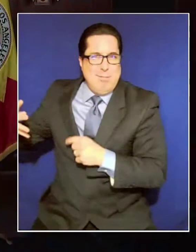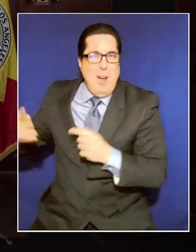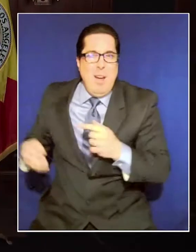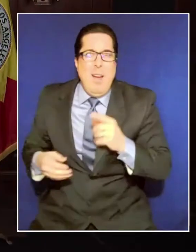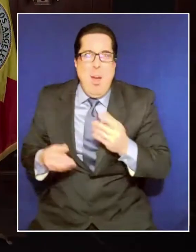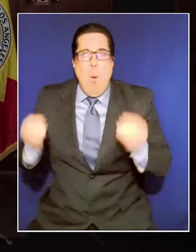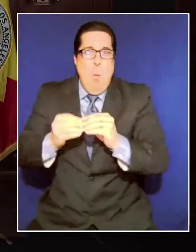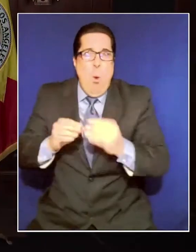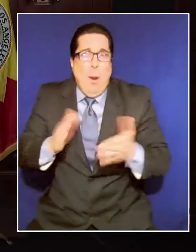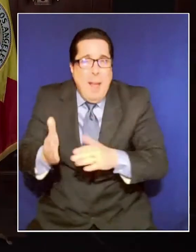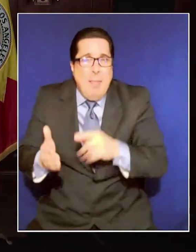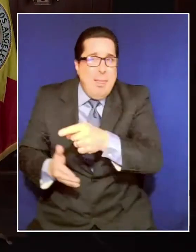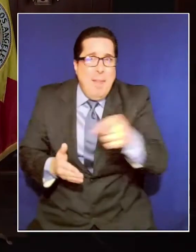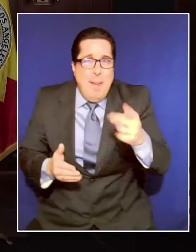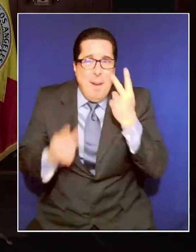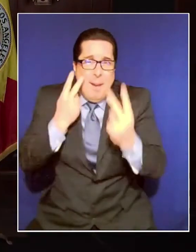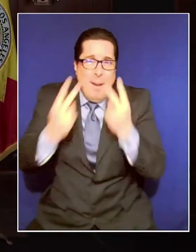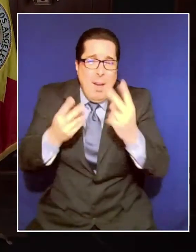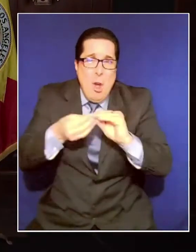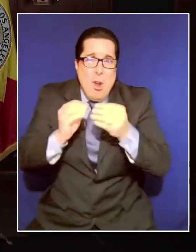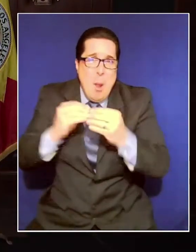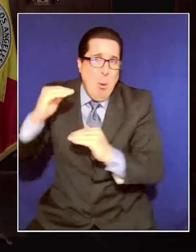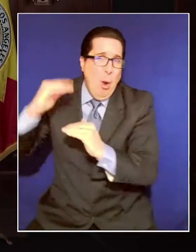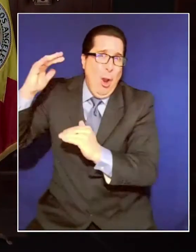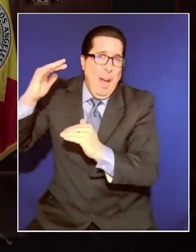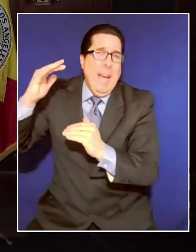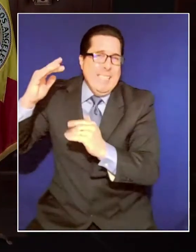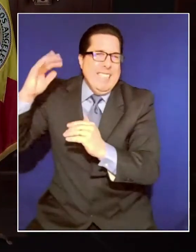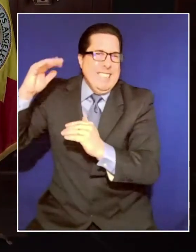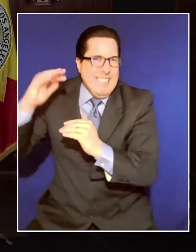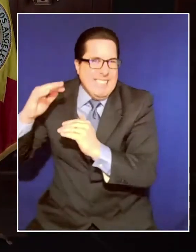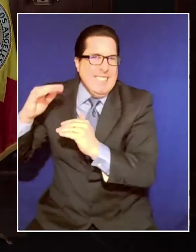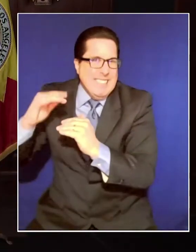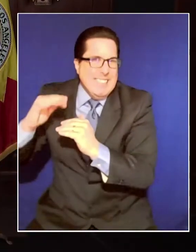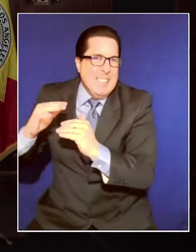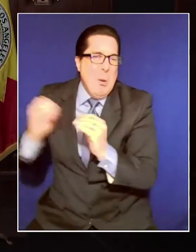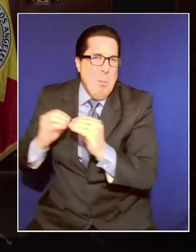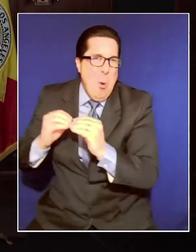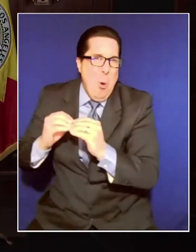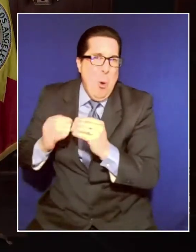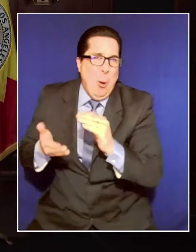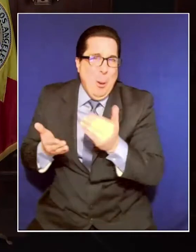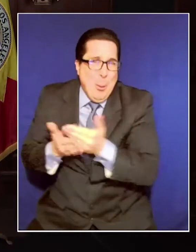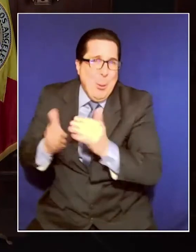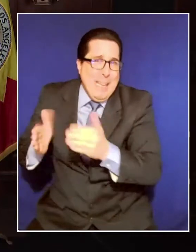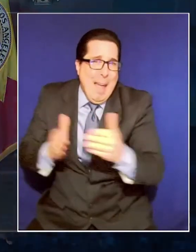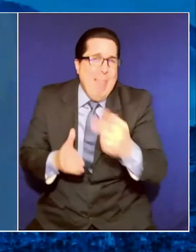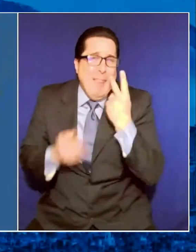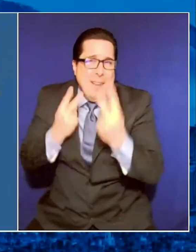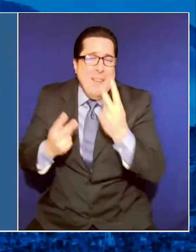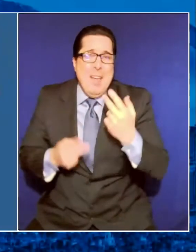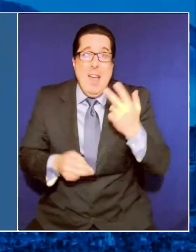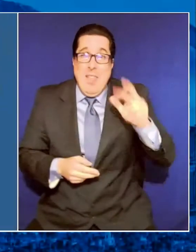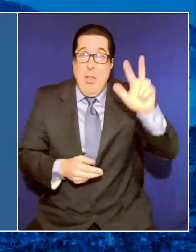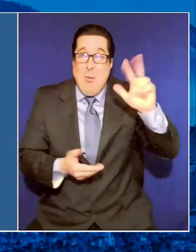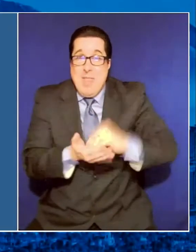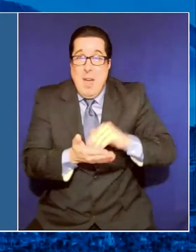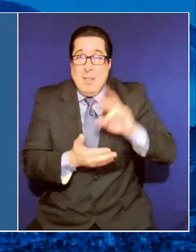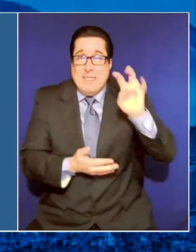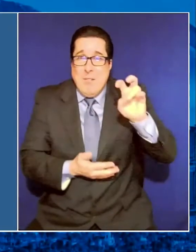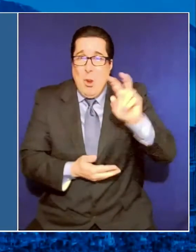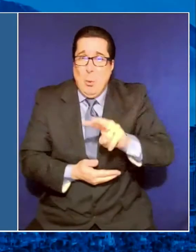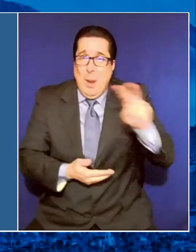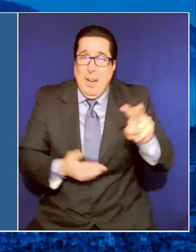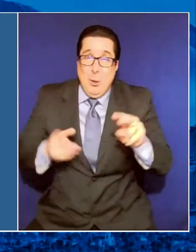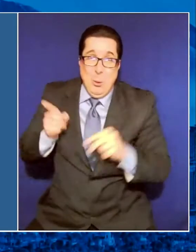tolerate, until that number is zero. And hospitalizations thankfully are down to 3,722, the